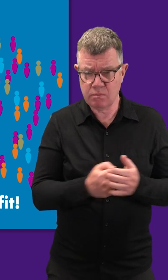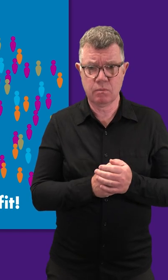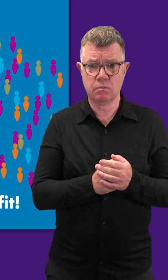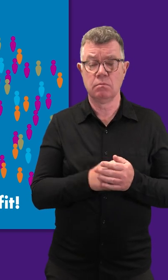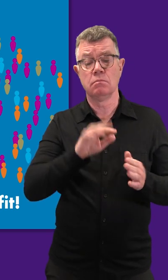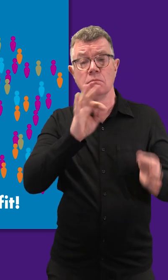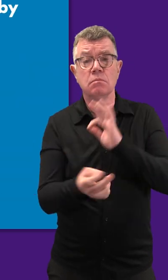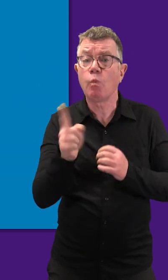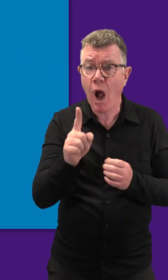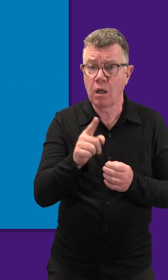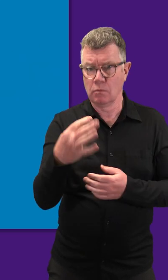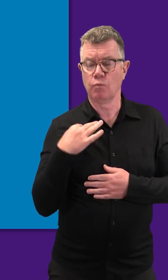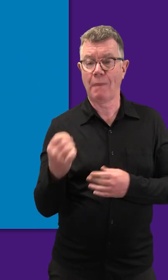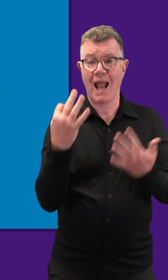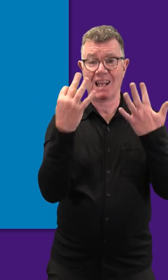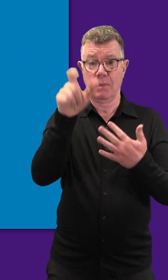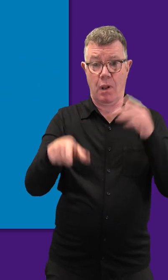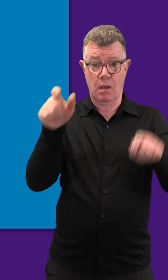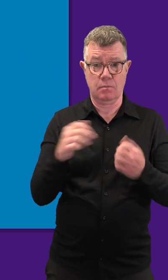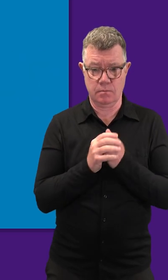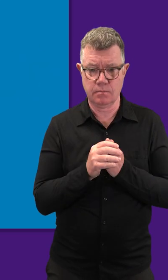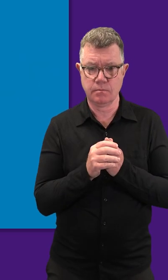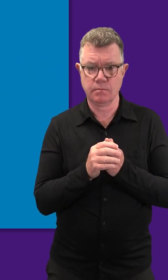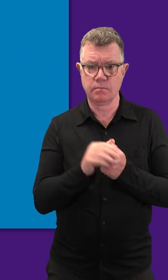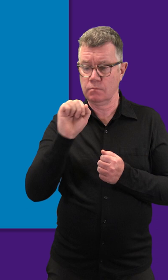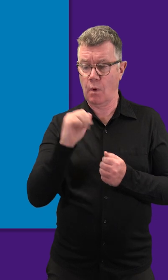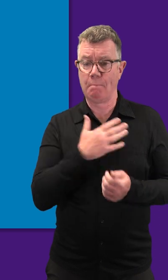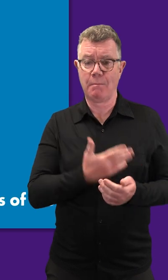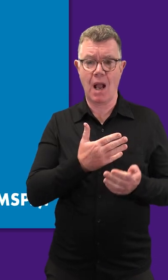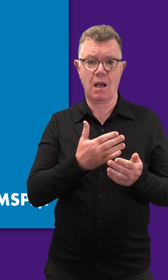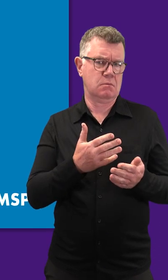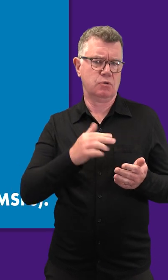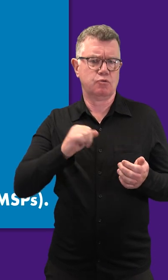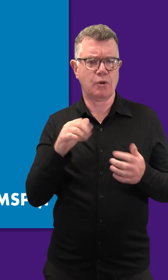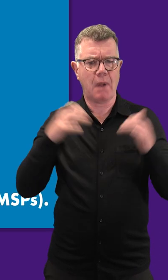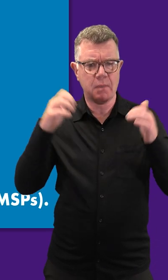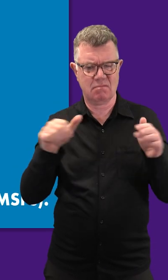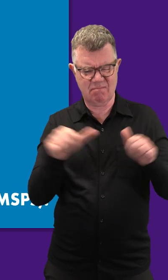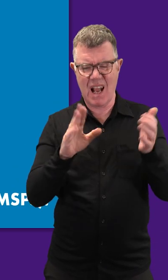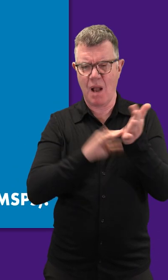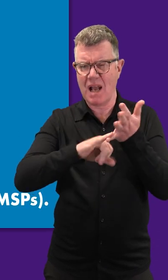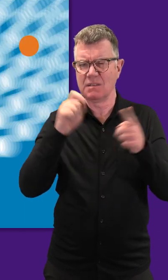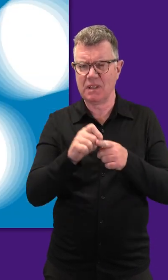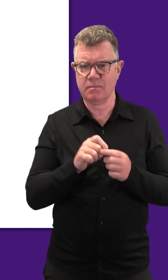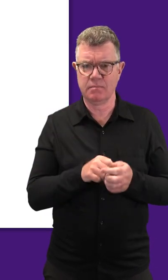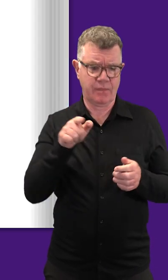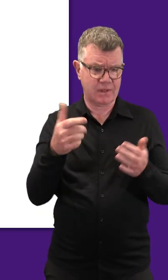to fit. So, instead, you're represented by eight people. You're members of the Scottish Parliament.